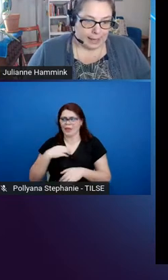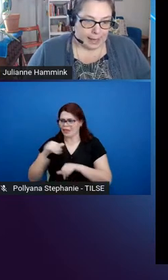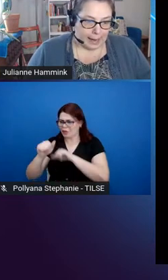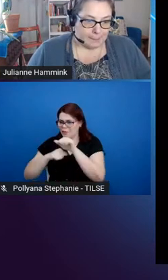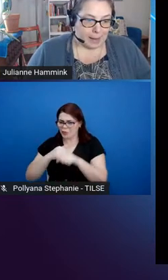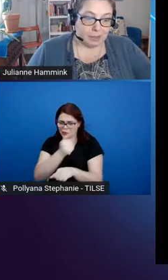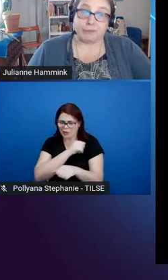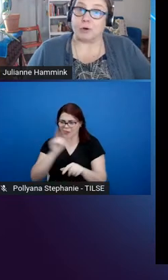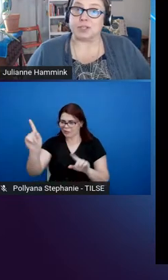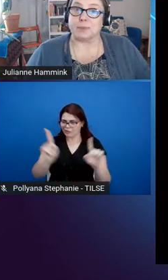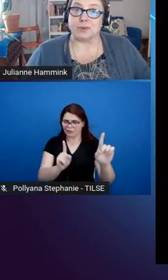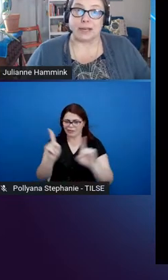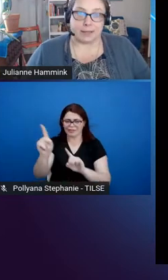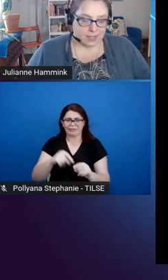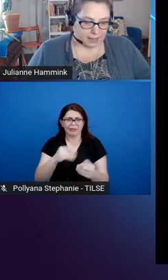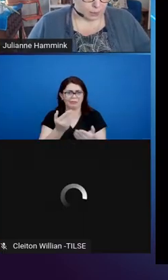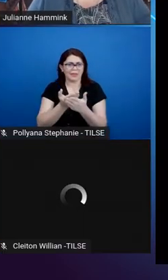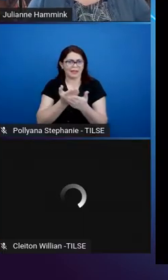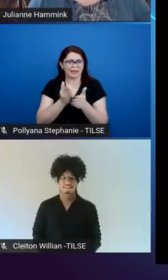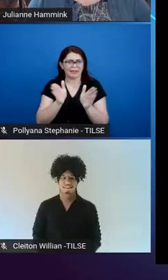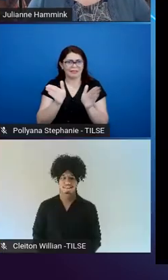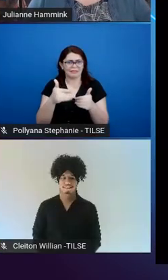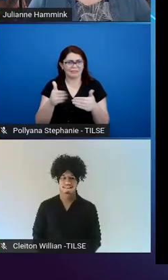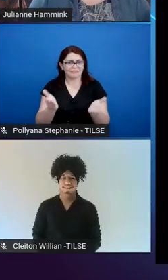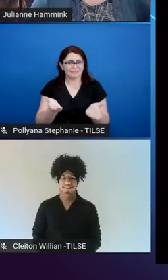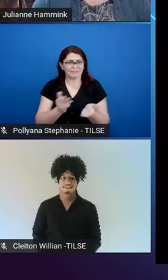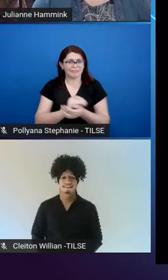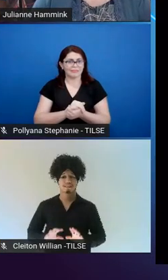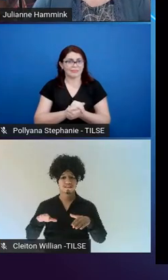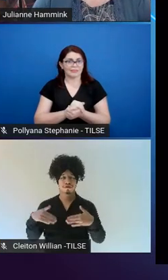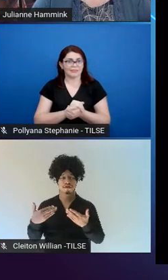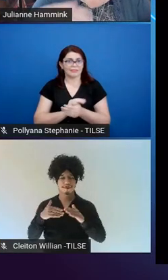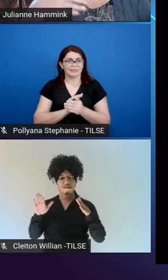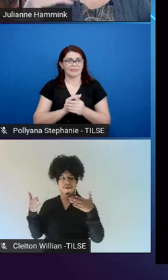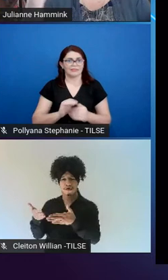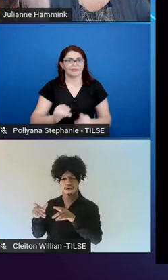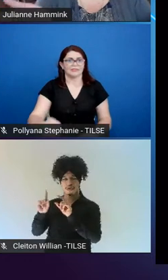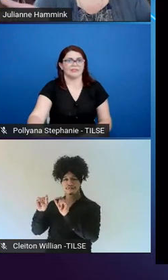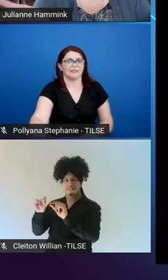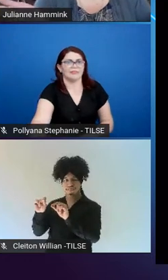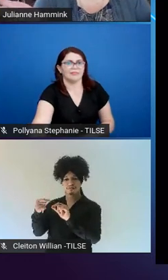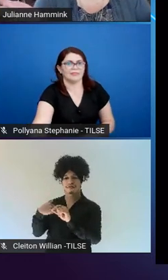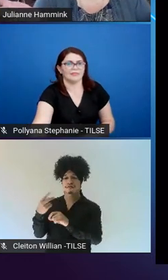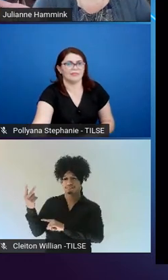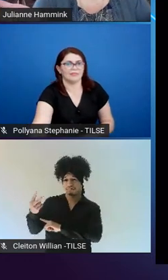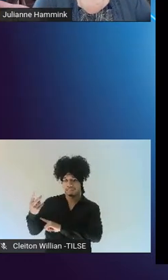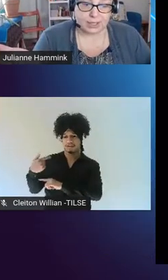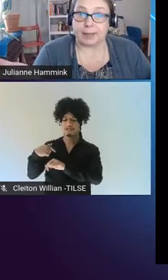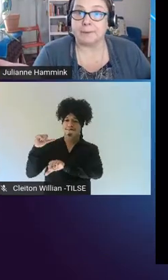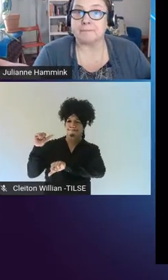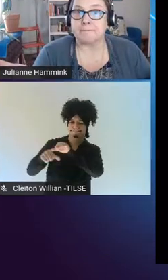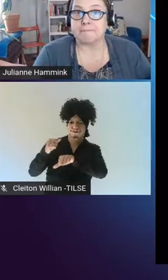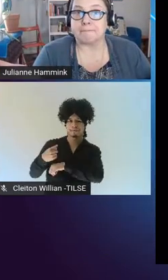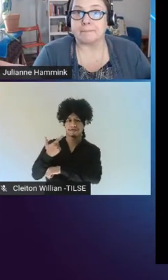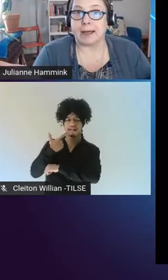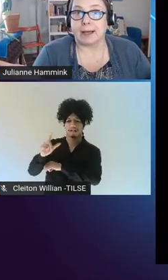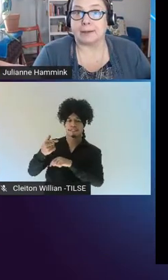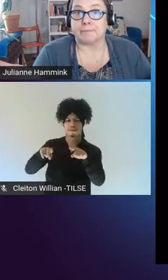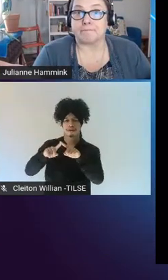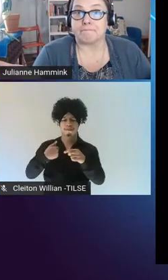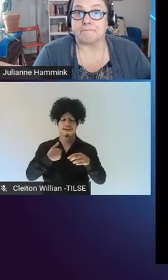So, I'm going to focus most on the second one here, where changing language and changing teaching style,